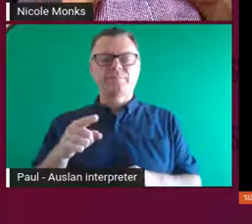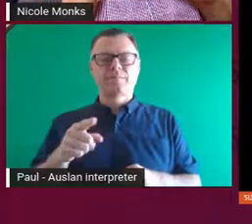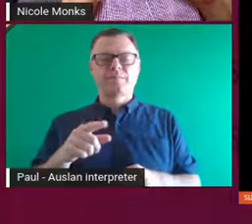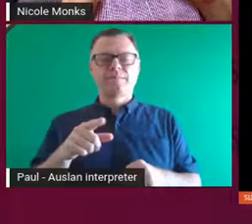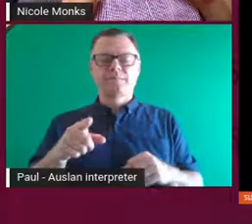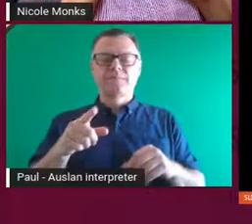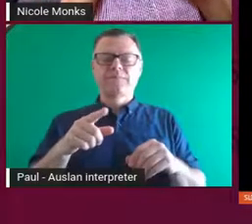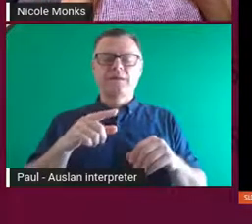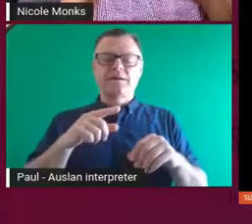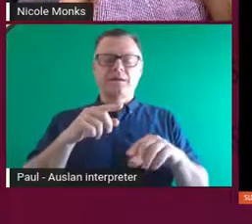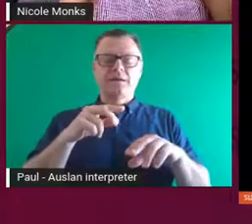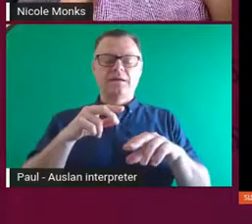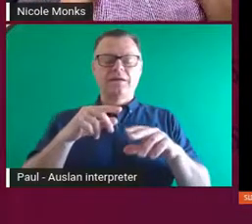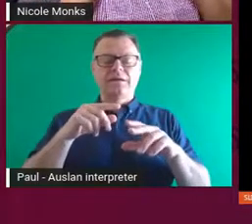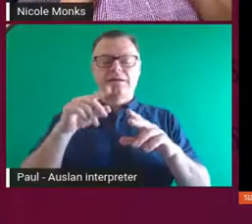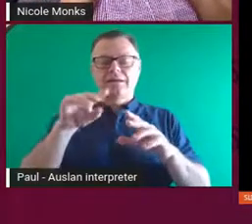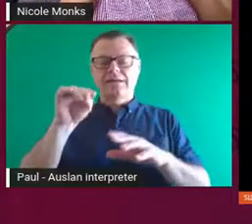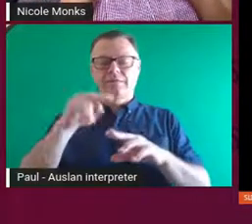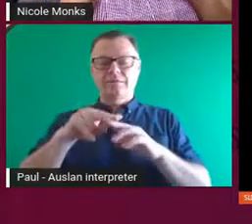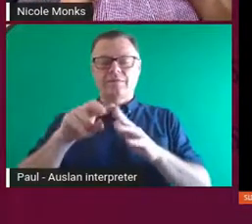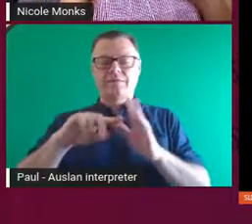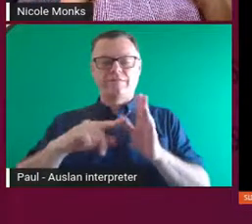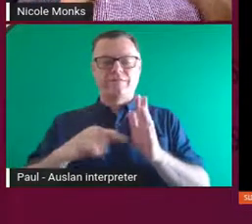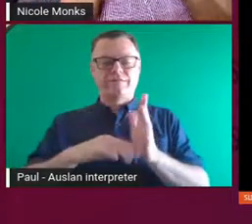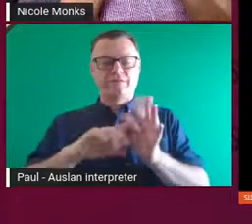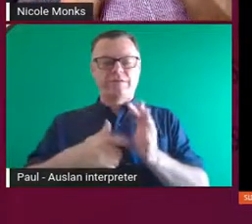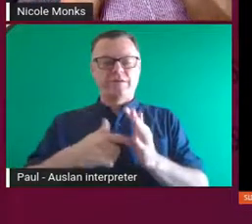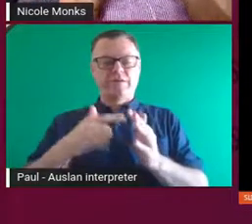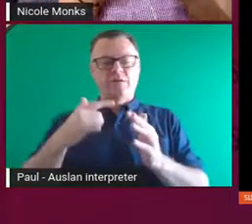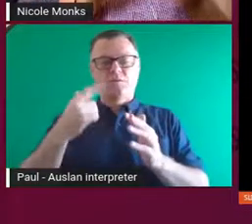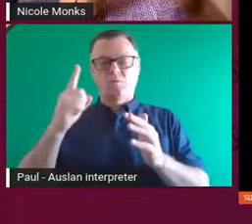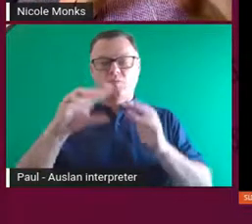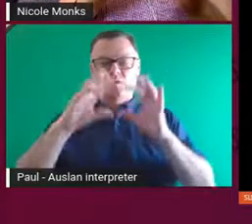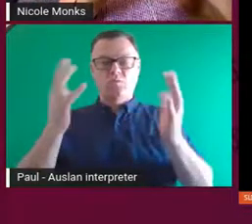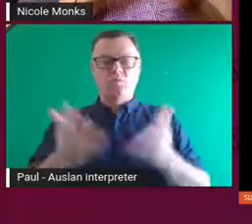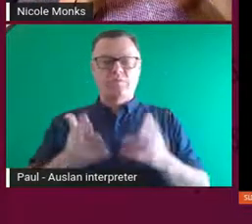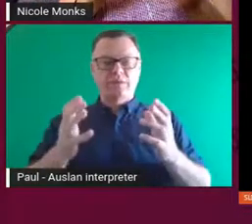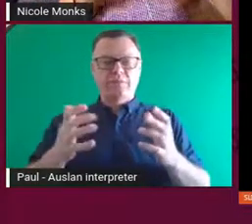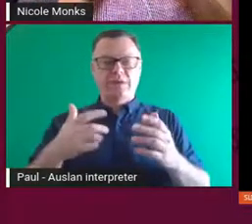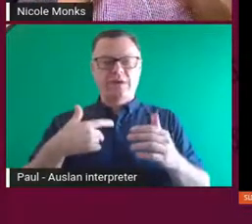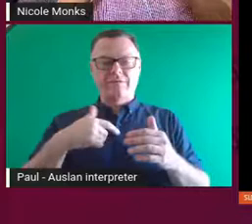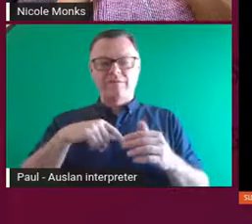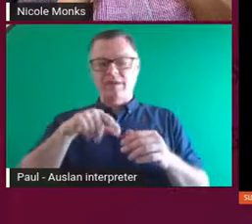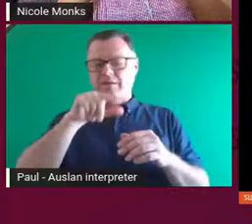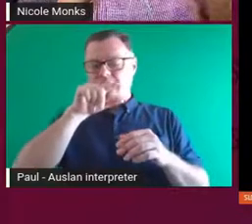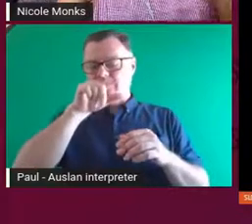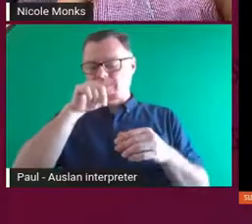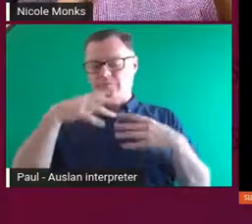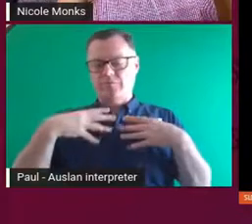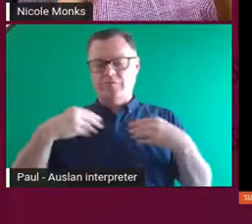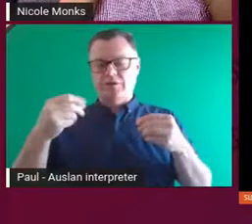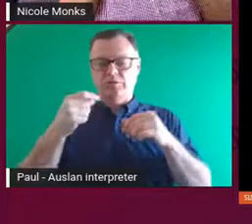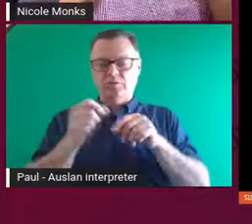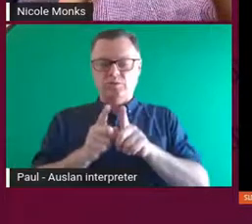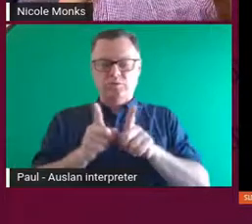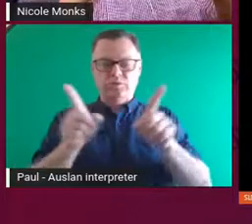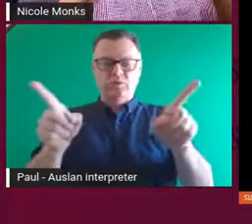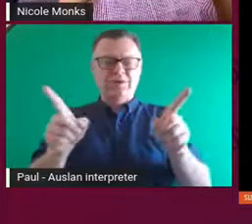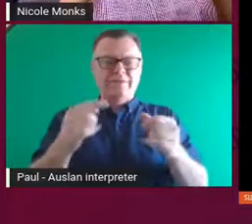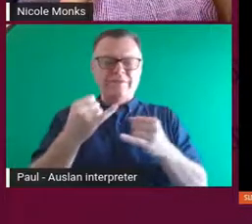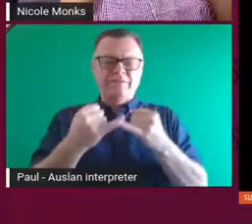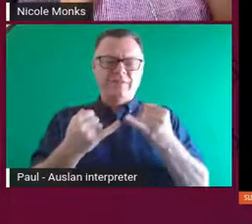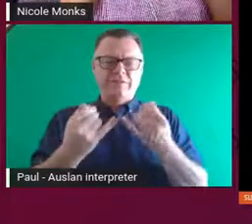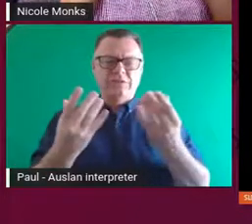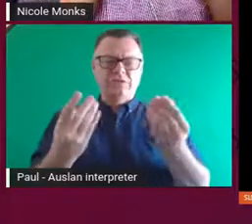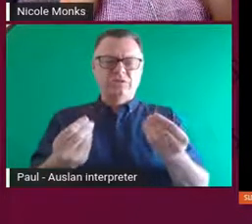which is quite lovely. The only bird to do that in the world. And then they have very soft, very soft